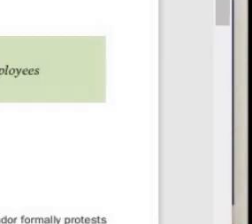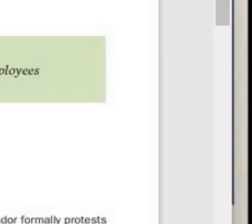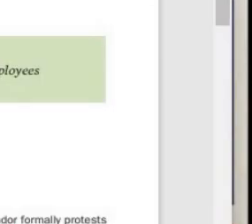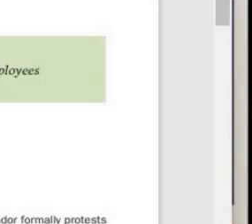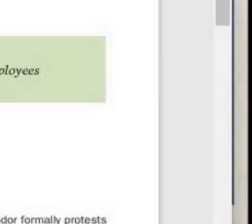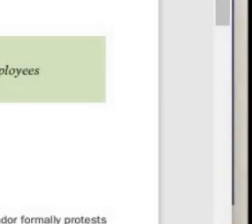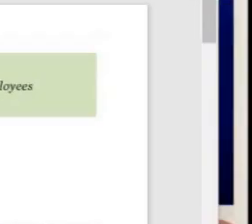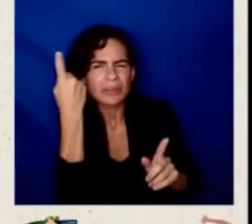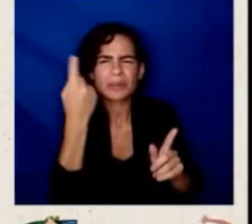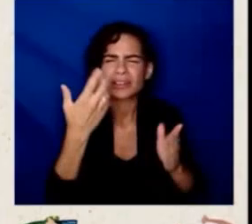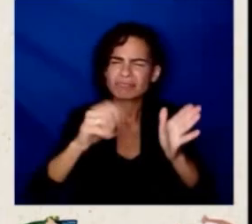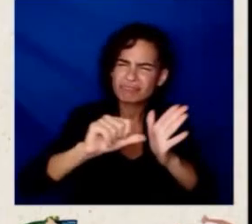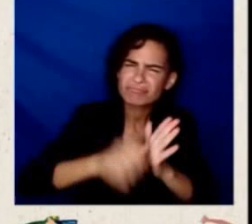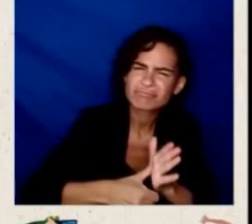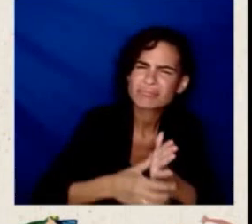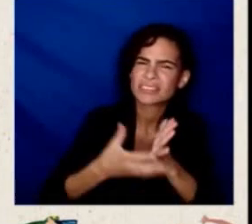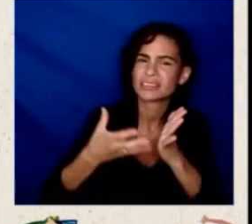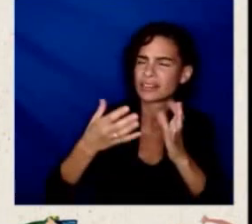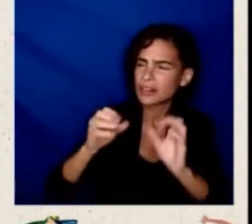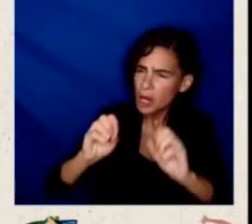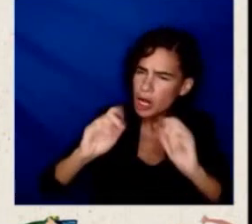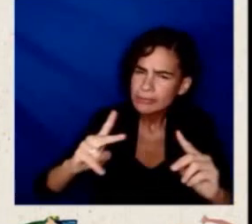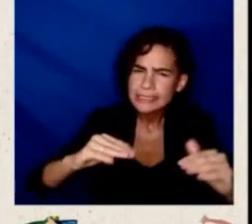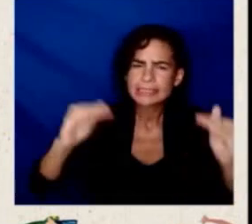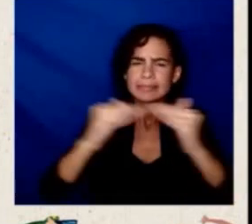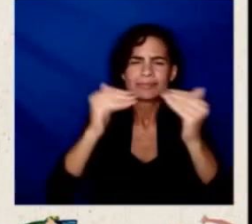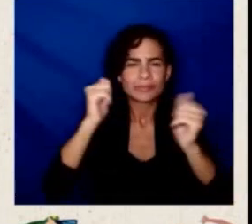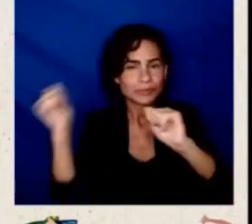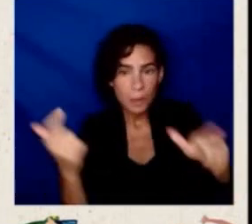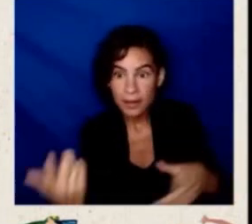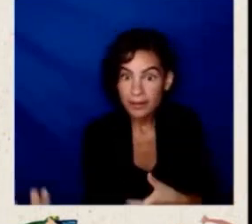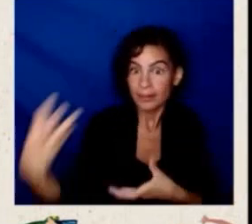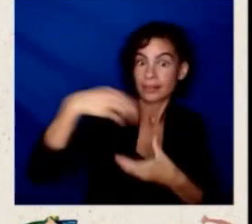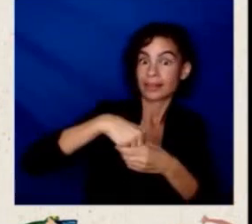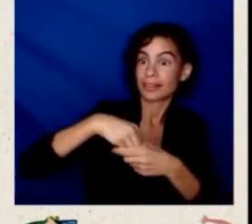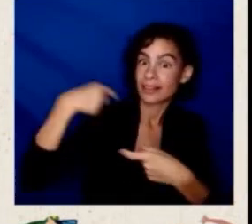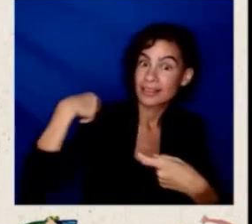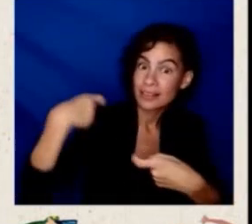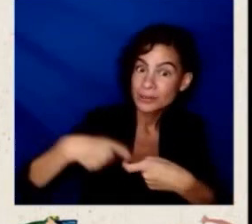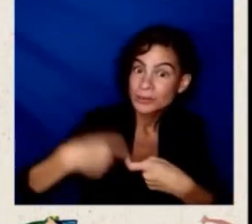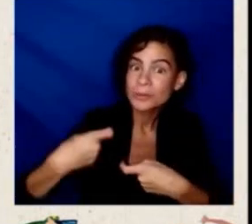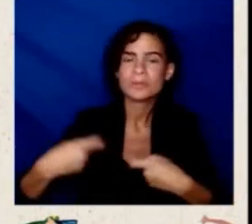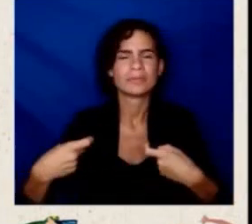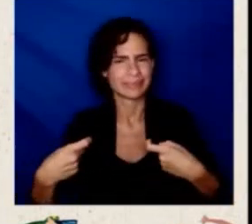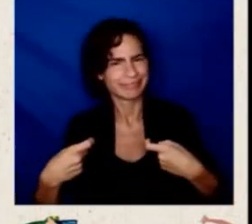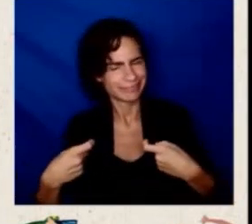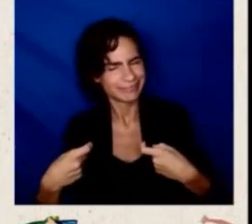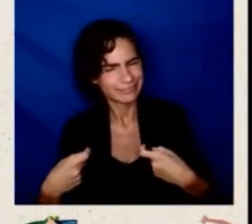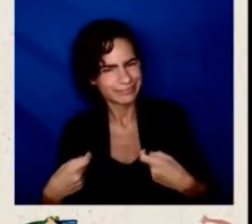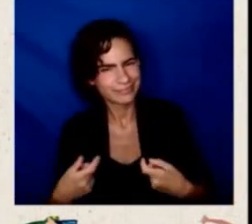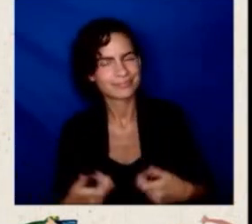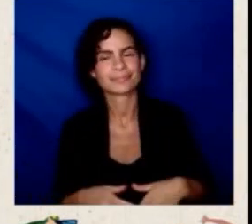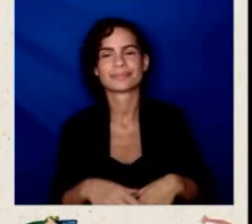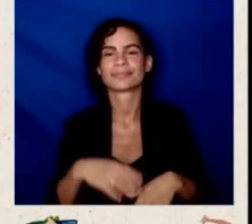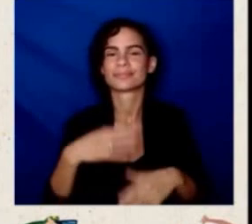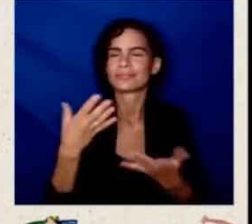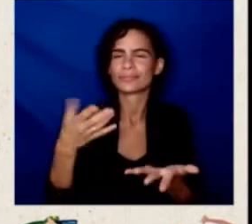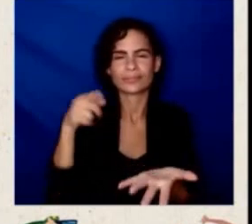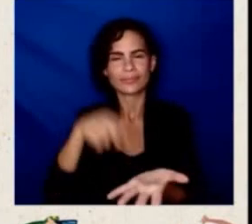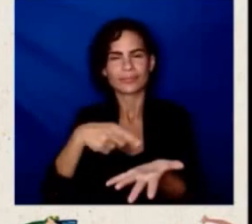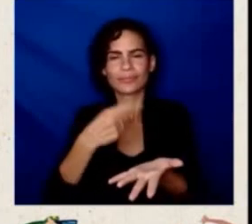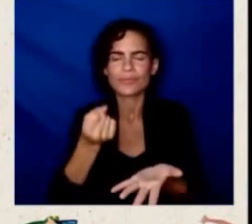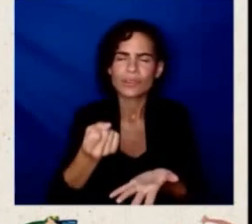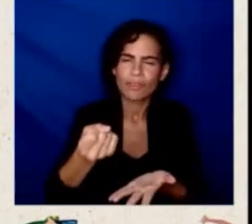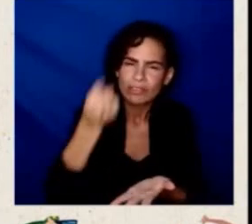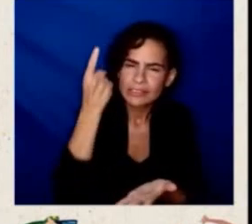in our community and so many others, and understand so profoundly what a